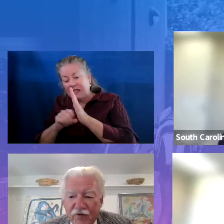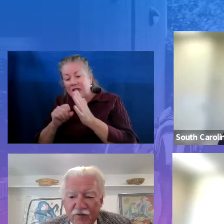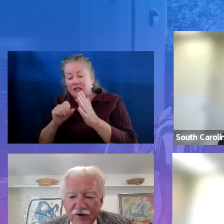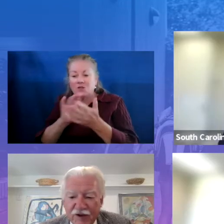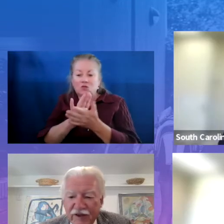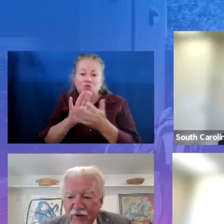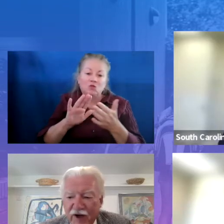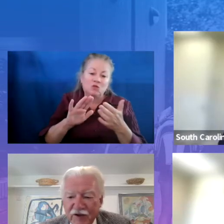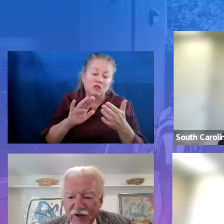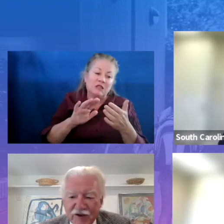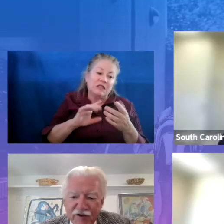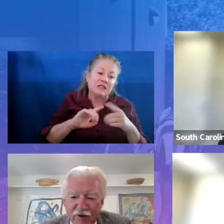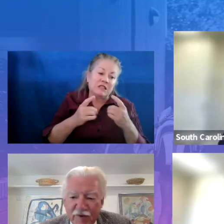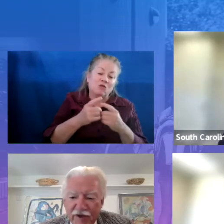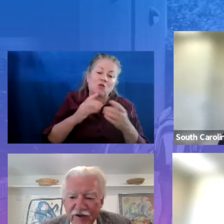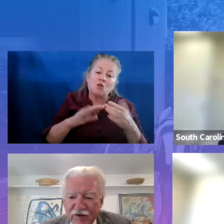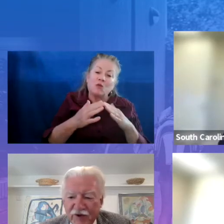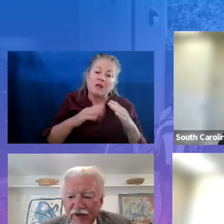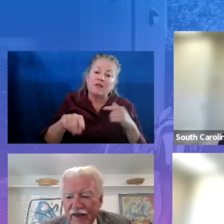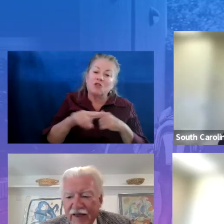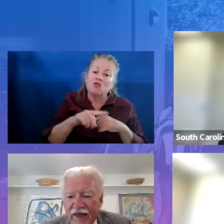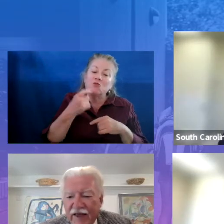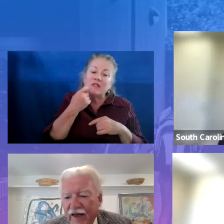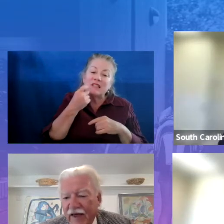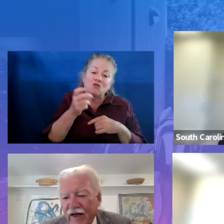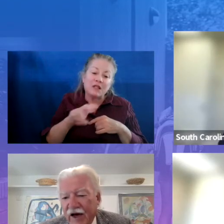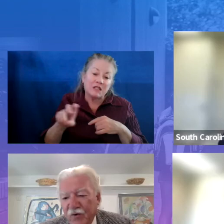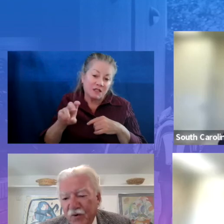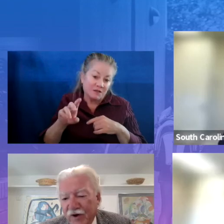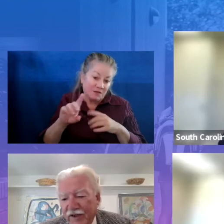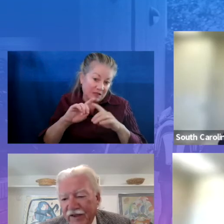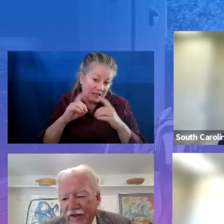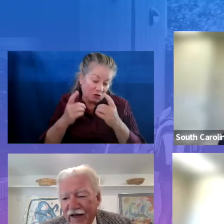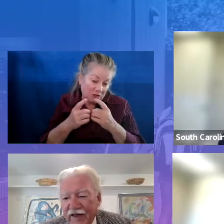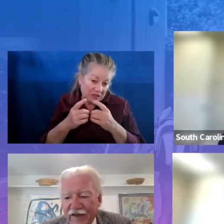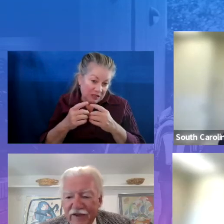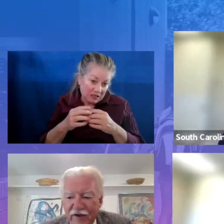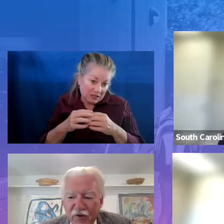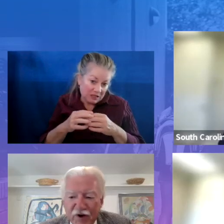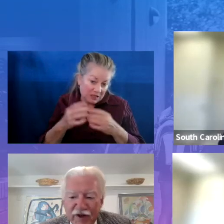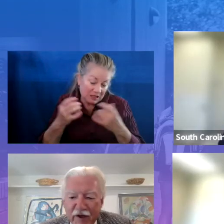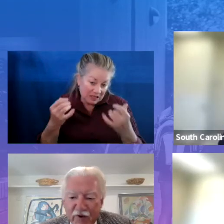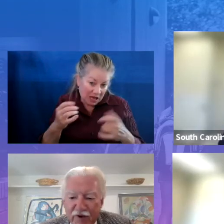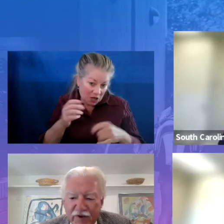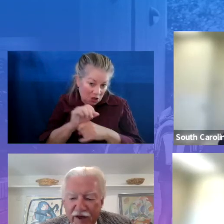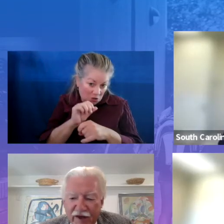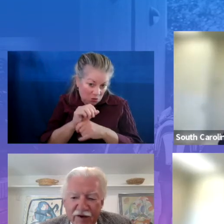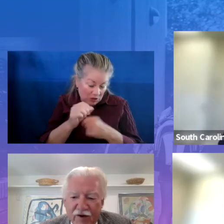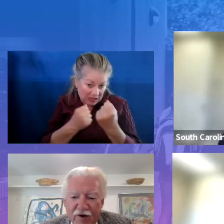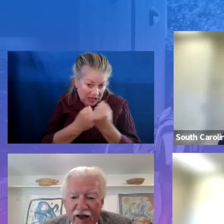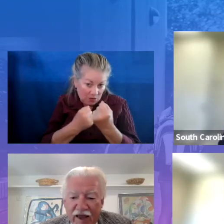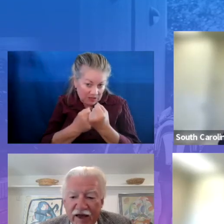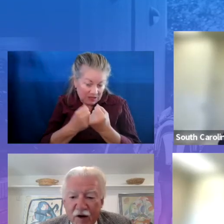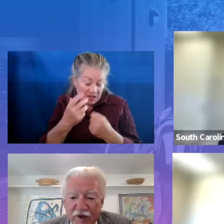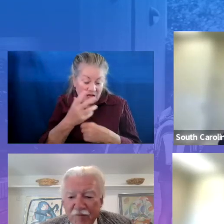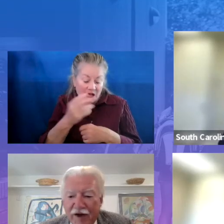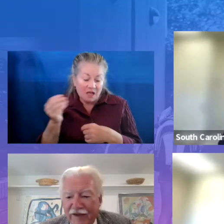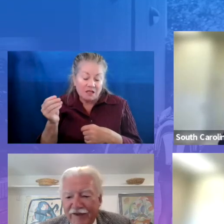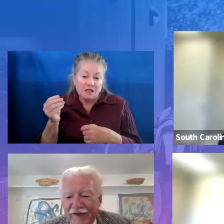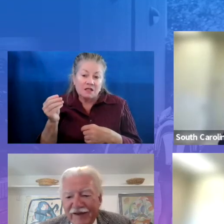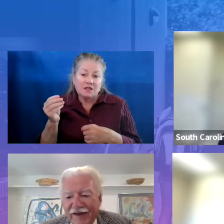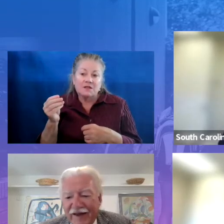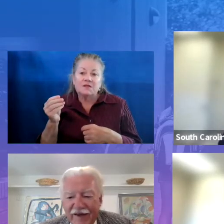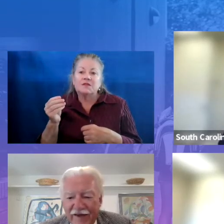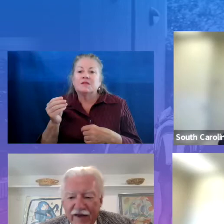You've recently transitioned from a district and now you work in the Alliance and you're working with ARP